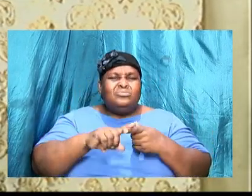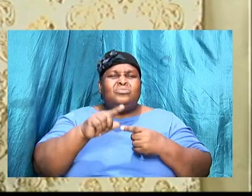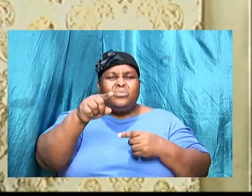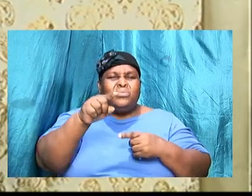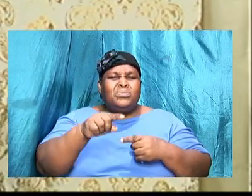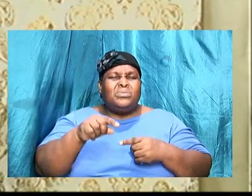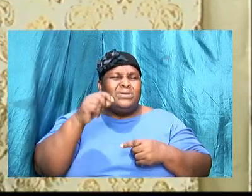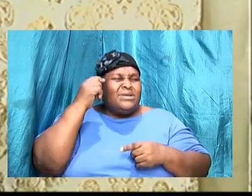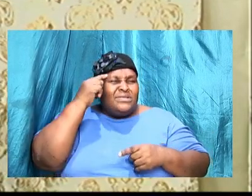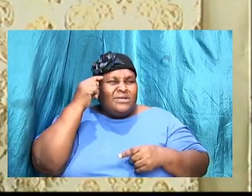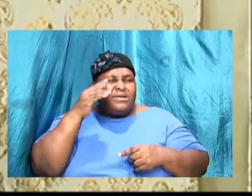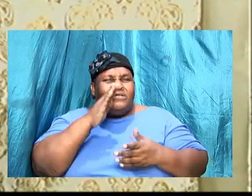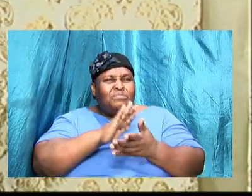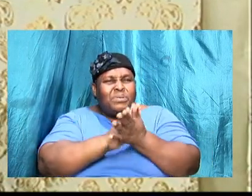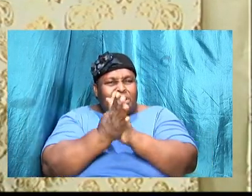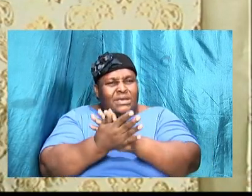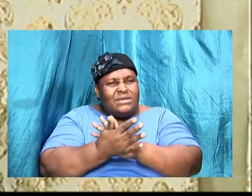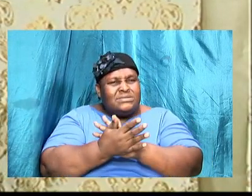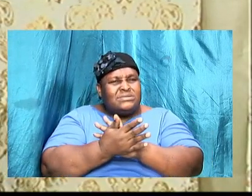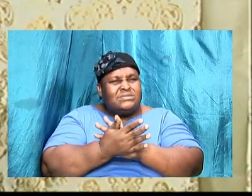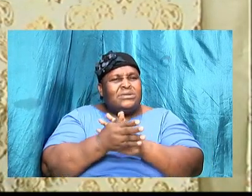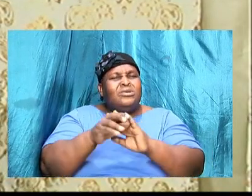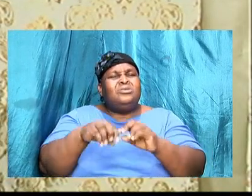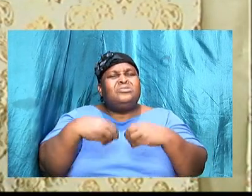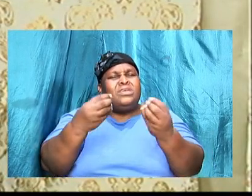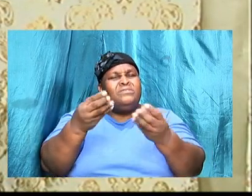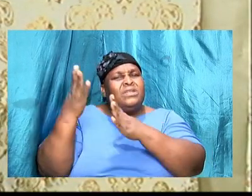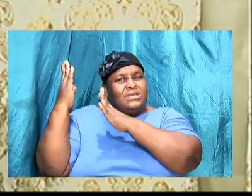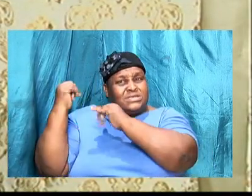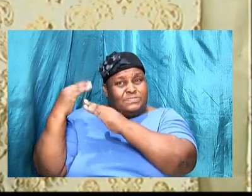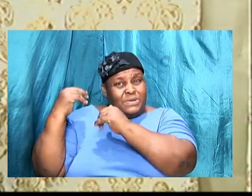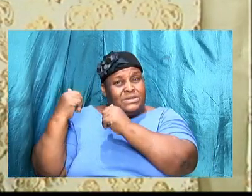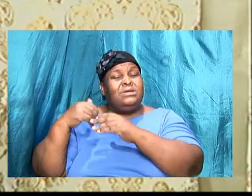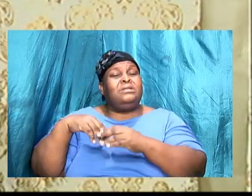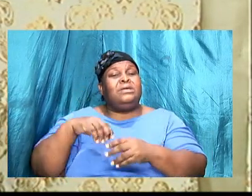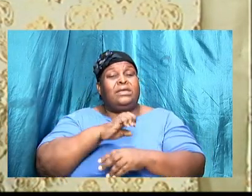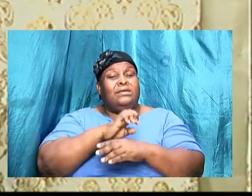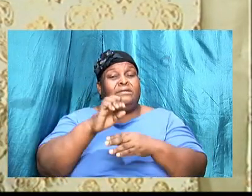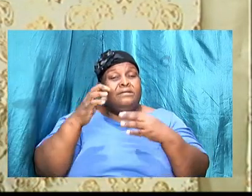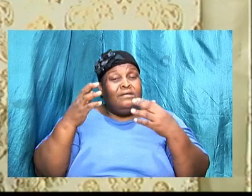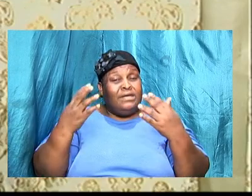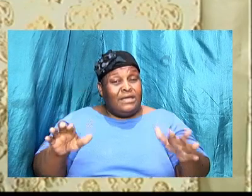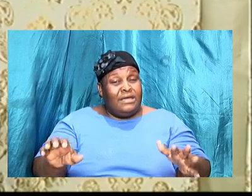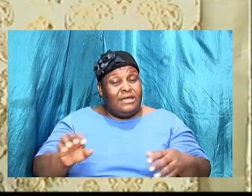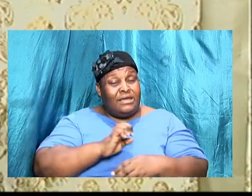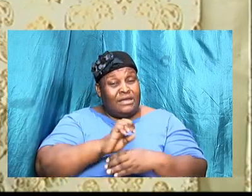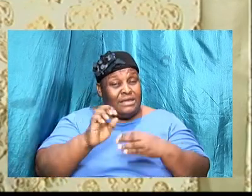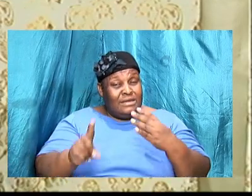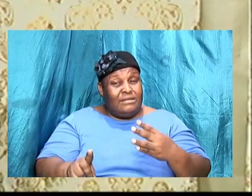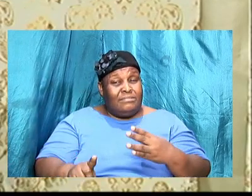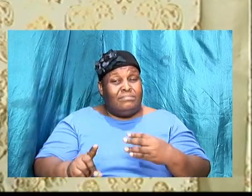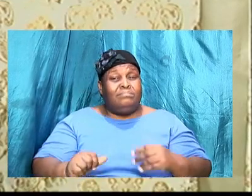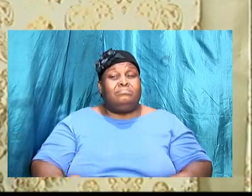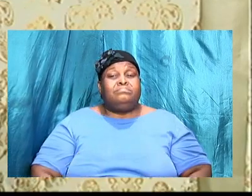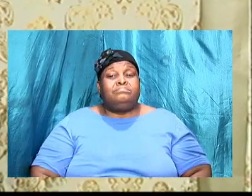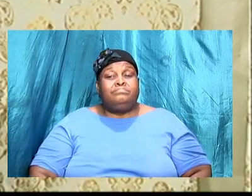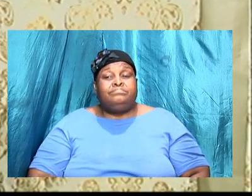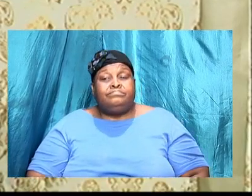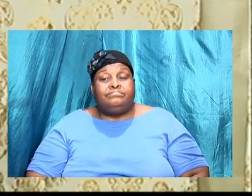give you an expected end. And then we also look at the scripture from Romans chapter 8 verses 28.